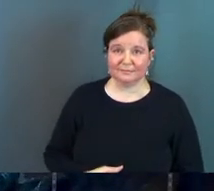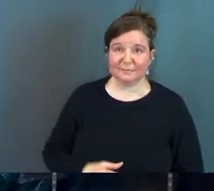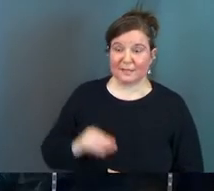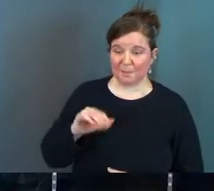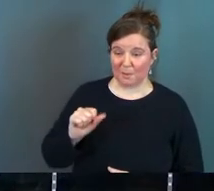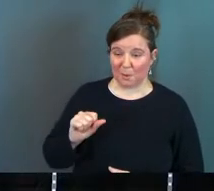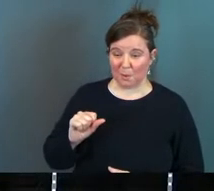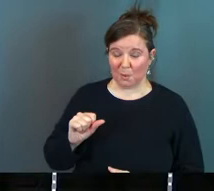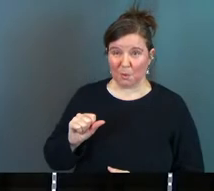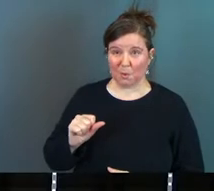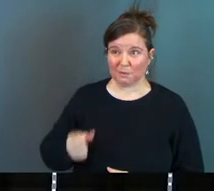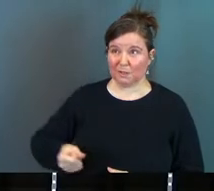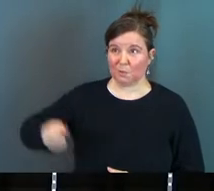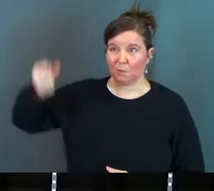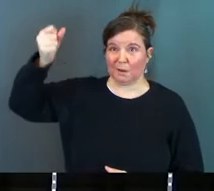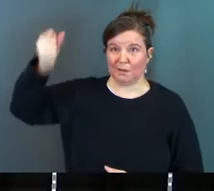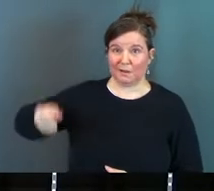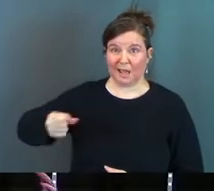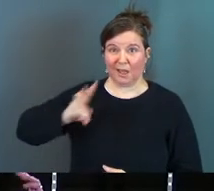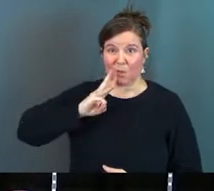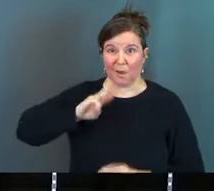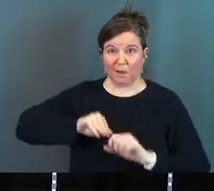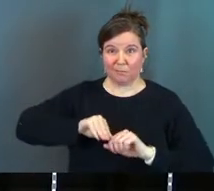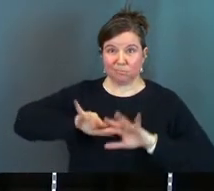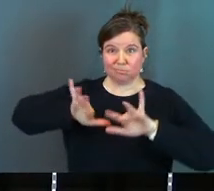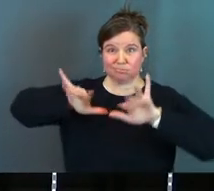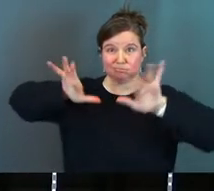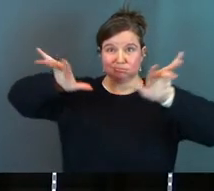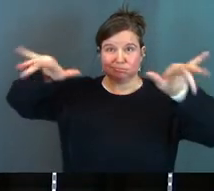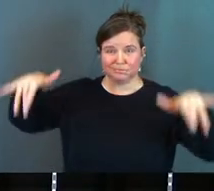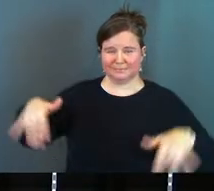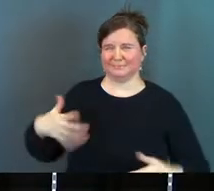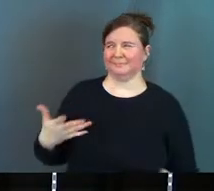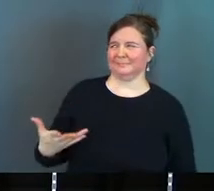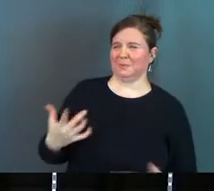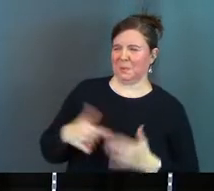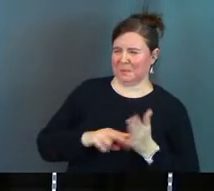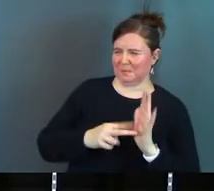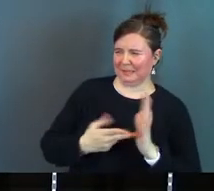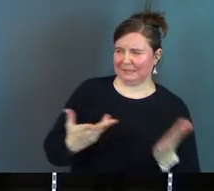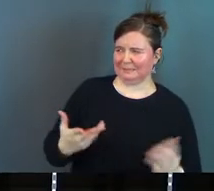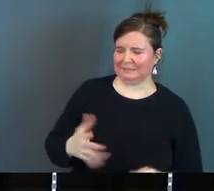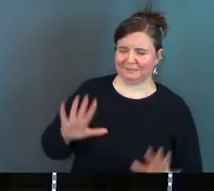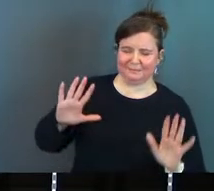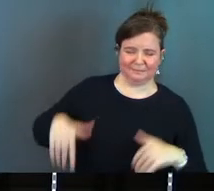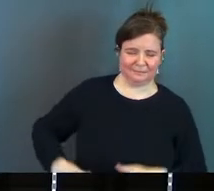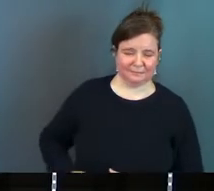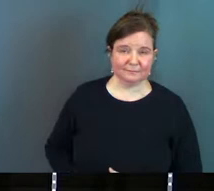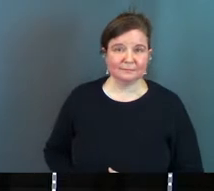Moses raised up a staff and all of a sudden the water just shoots up into the sky? What are we talking about right now?